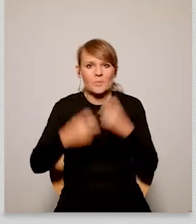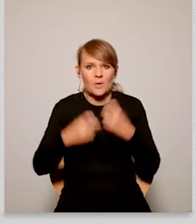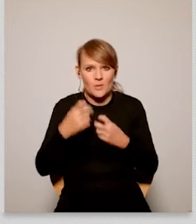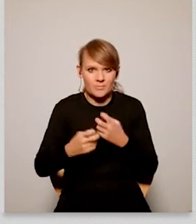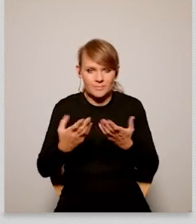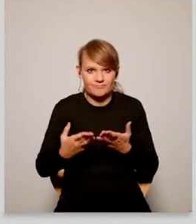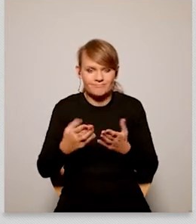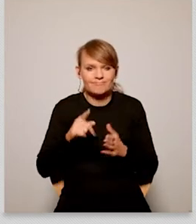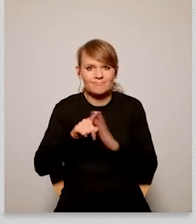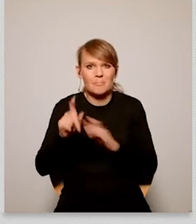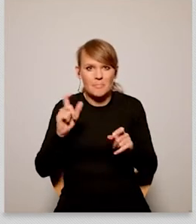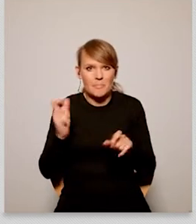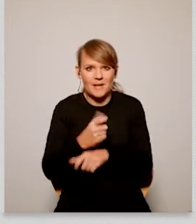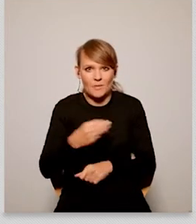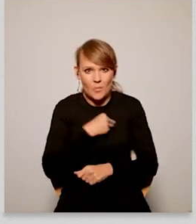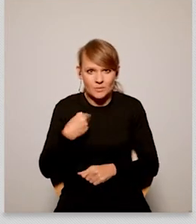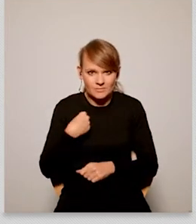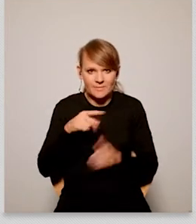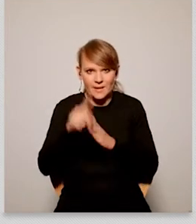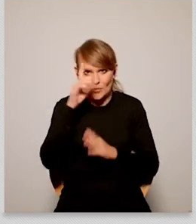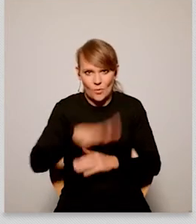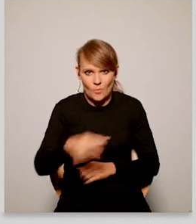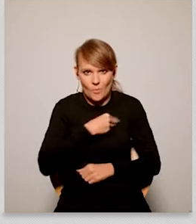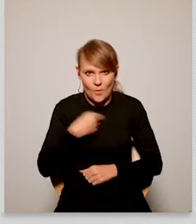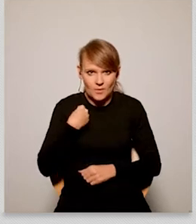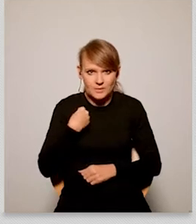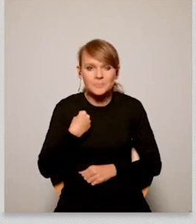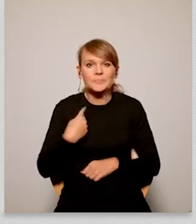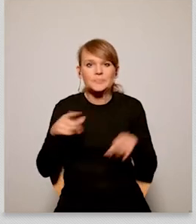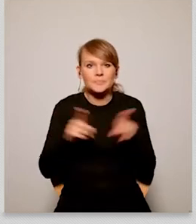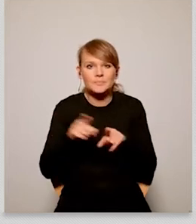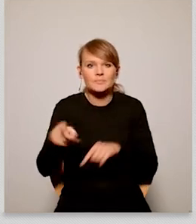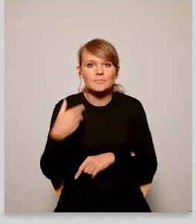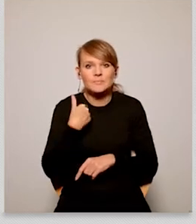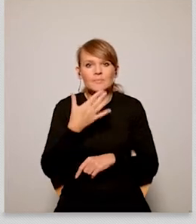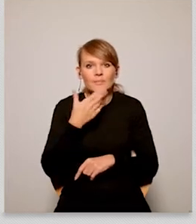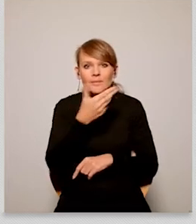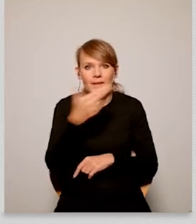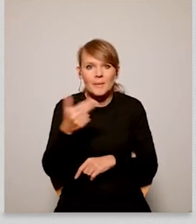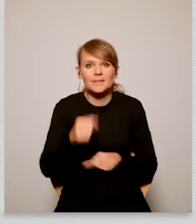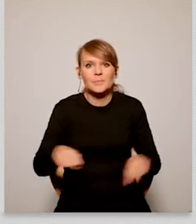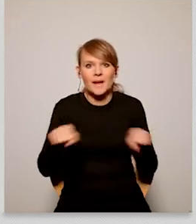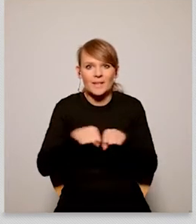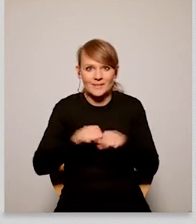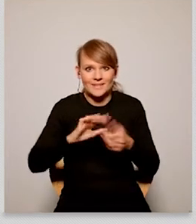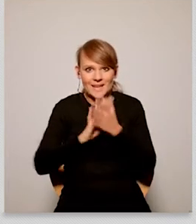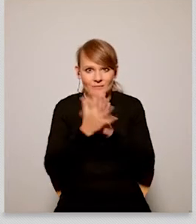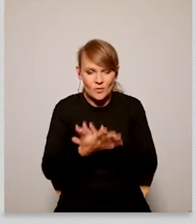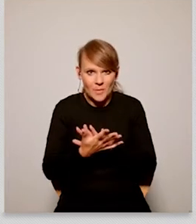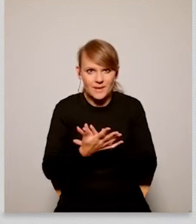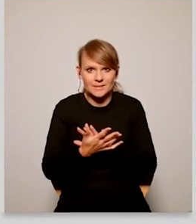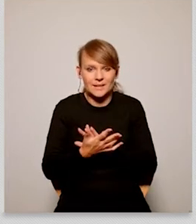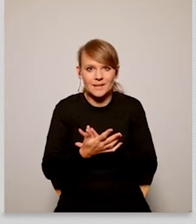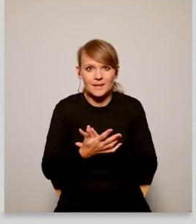when it comes to poland and the polish society she was also talking about the issue of the